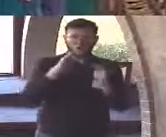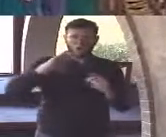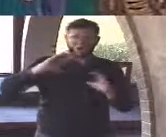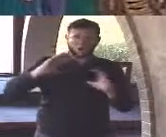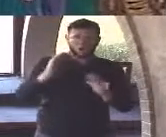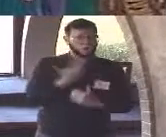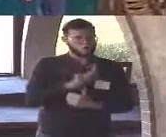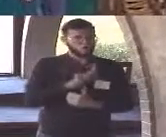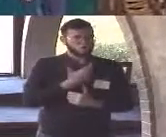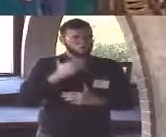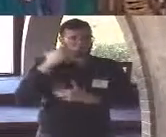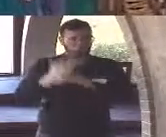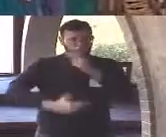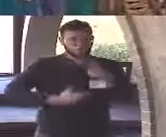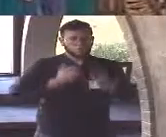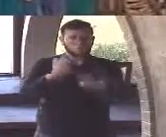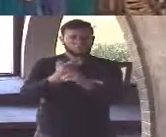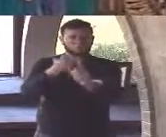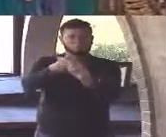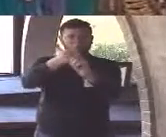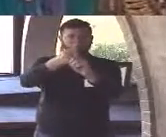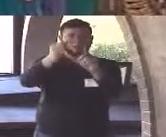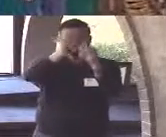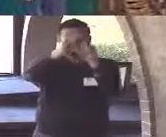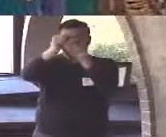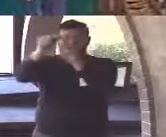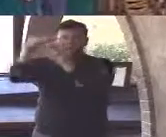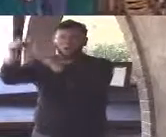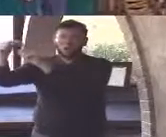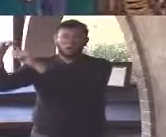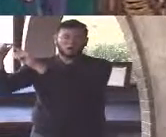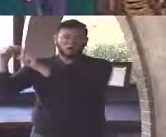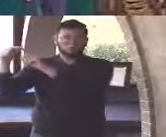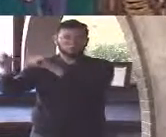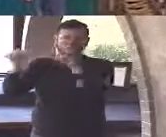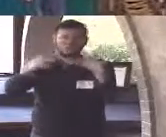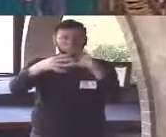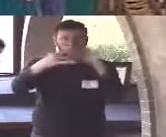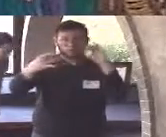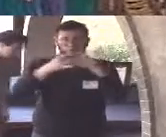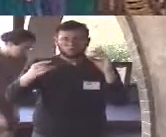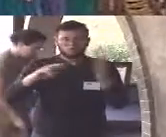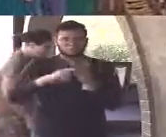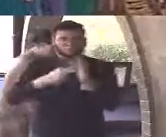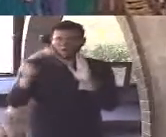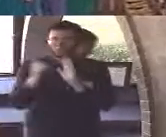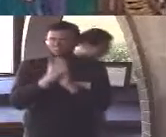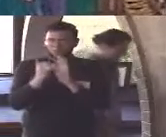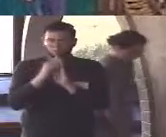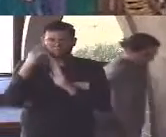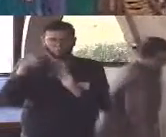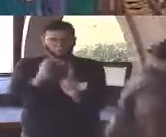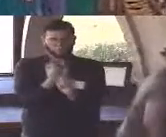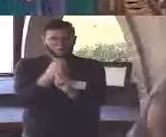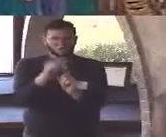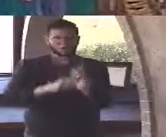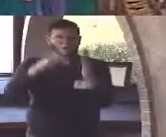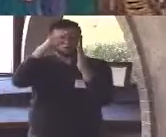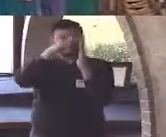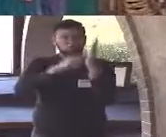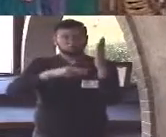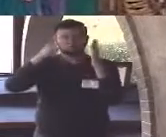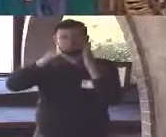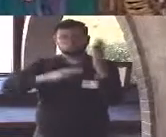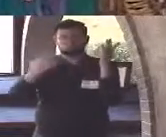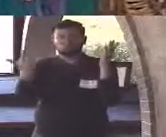none of us will ever read all of it and it seems unwise to me to draw conclusions about a book